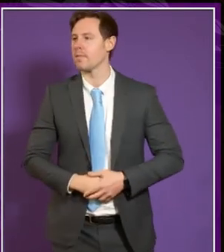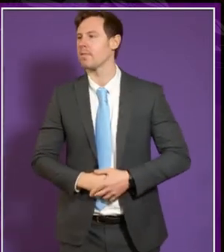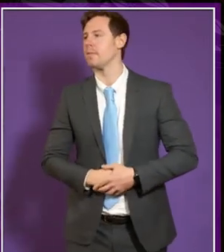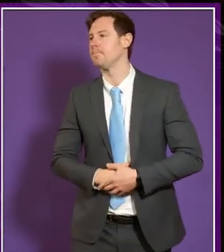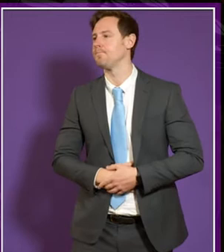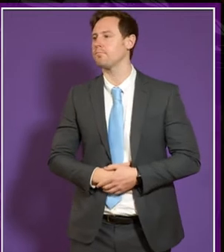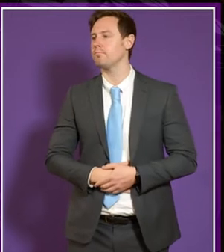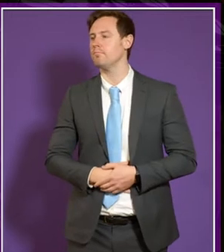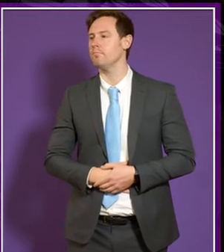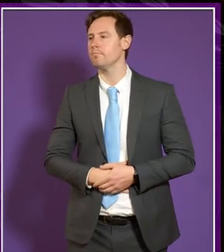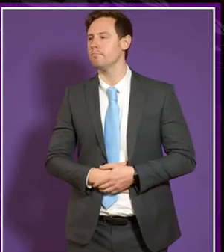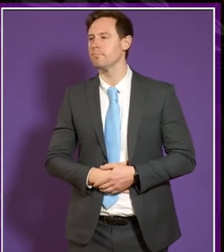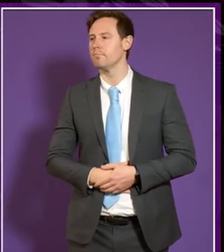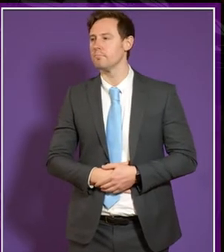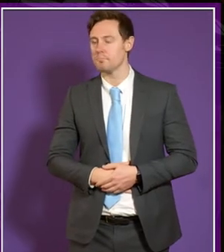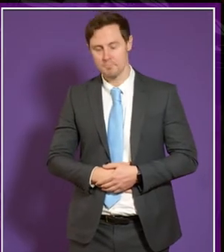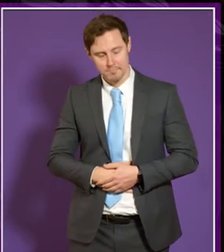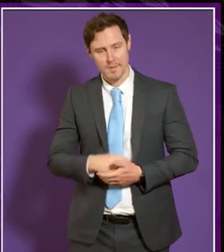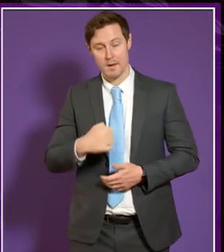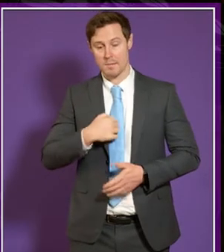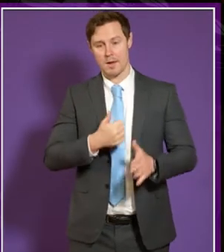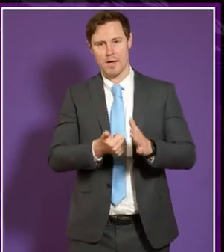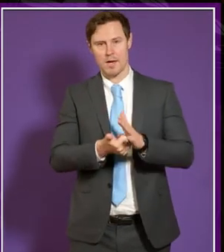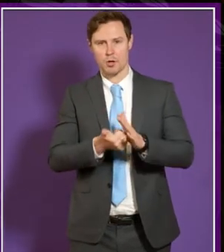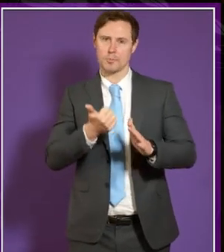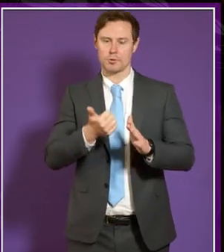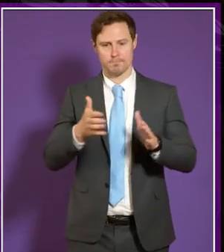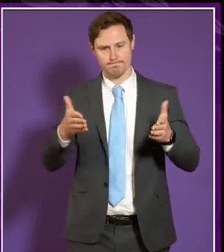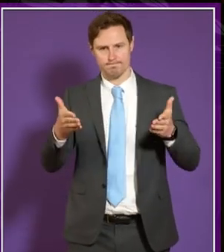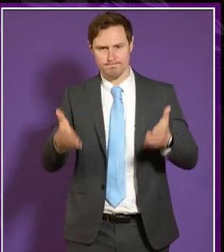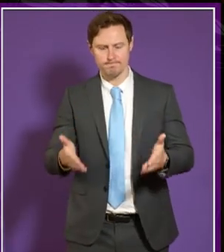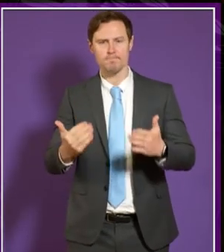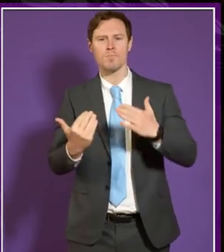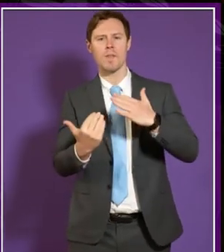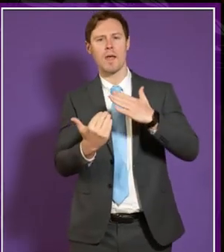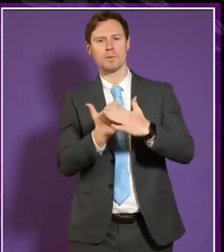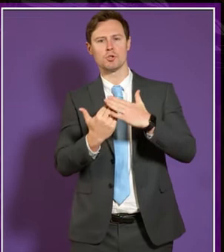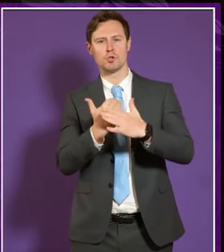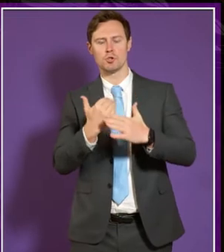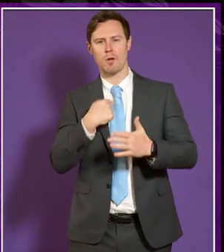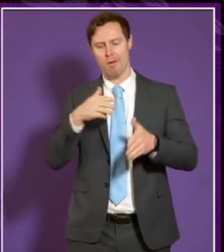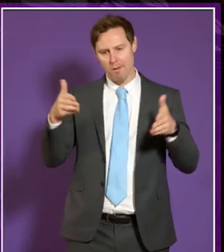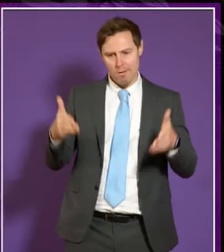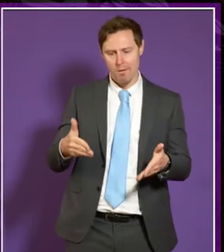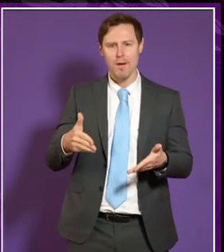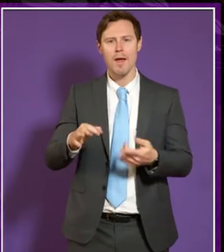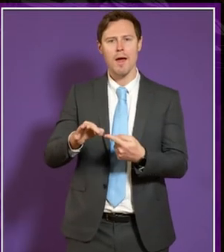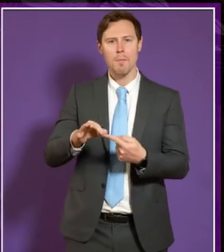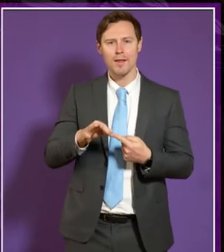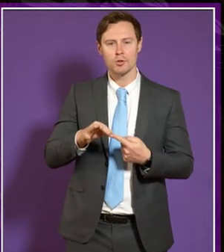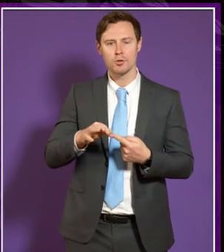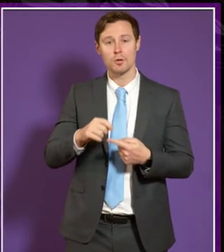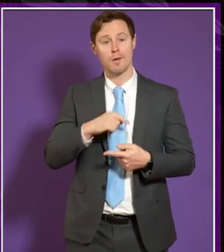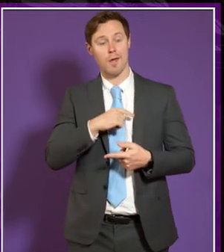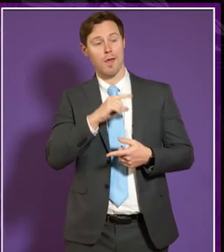Well, I mean, obviously, my expertise is in the admissions and to do with applications, so I'm not directly involved